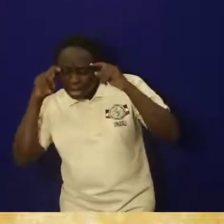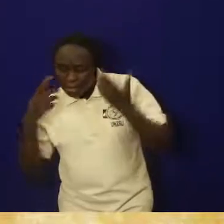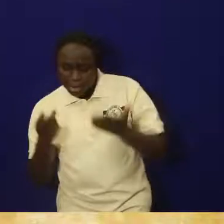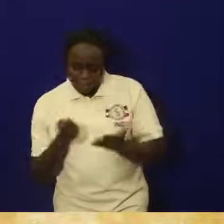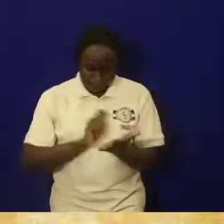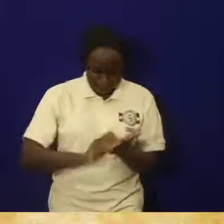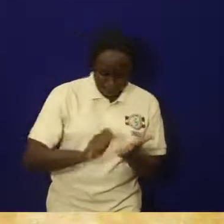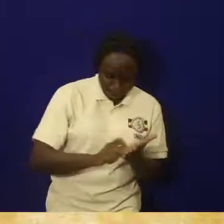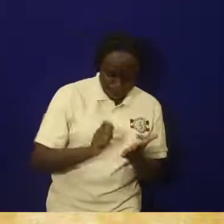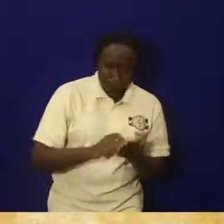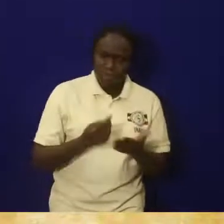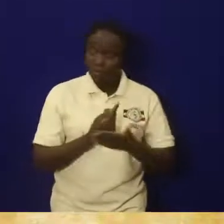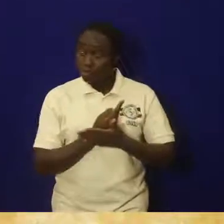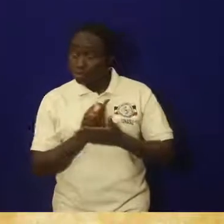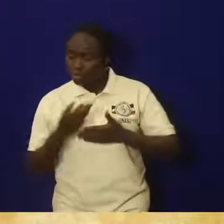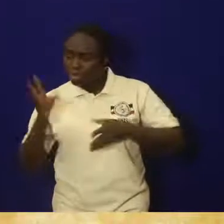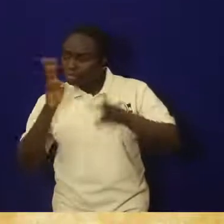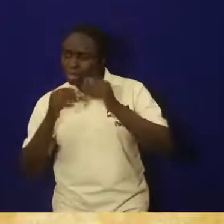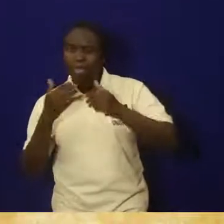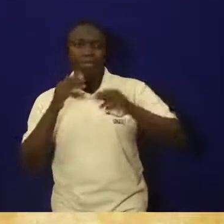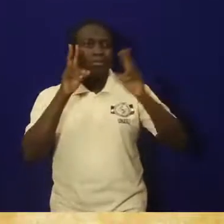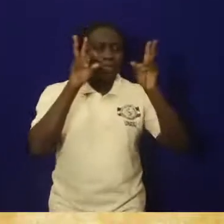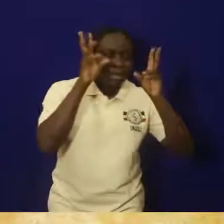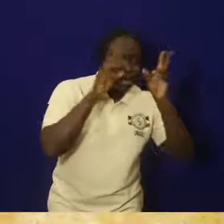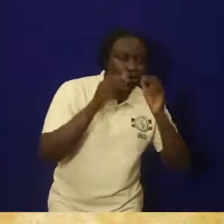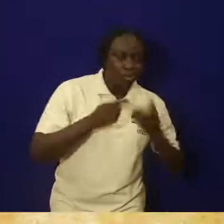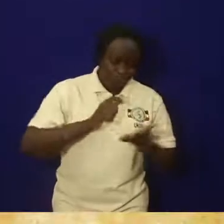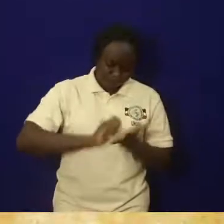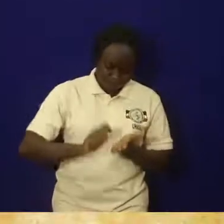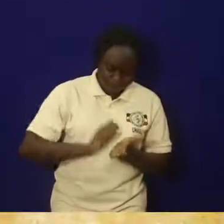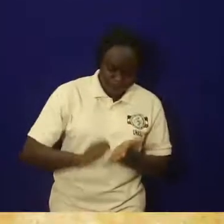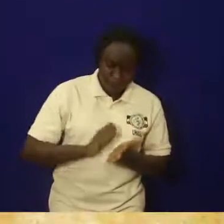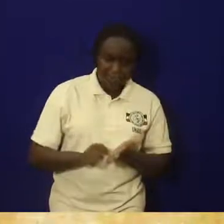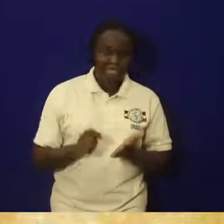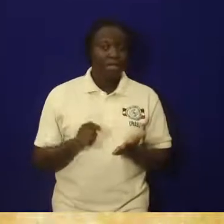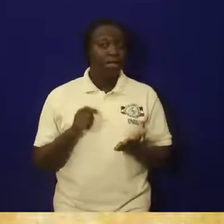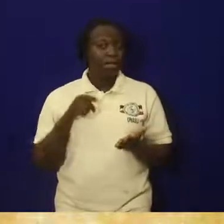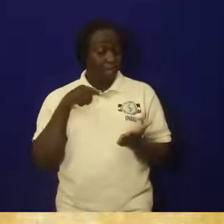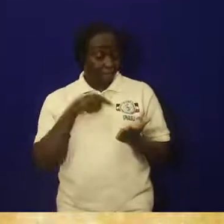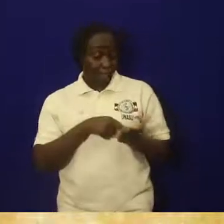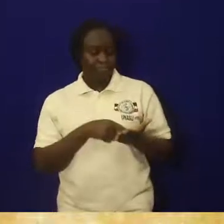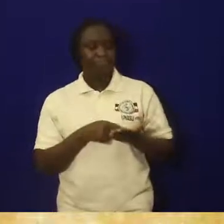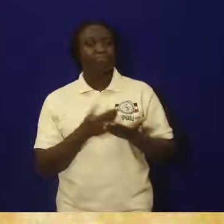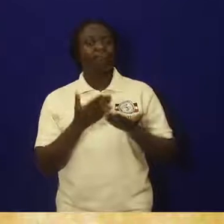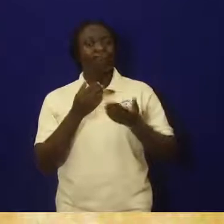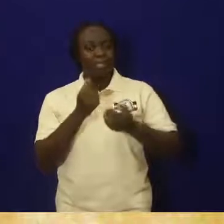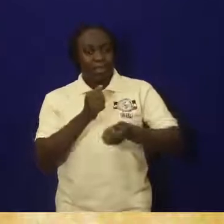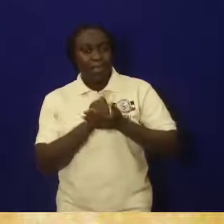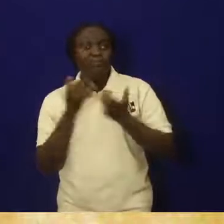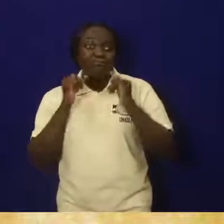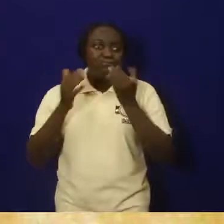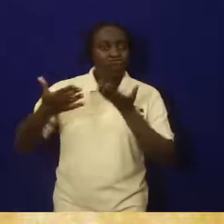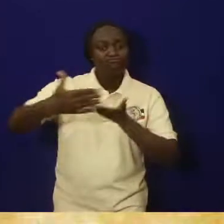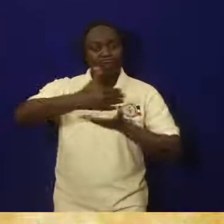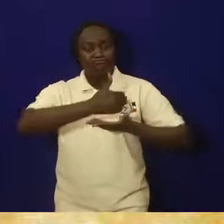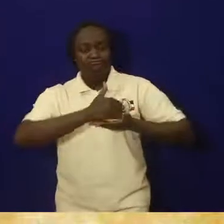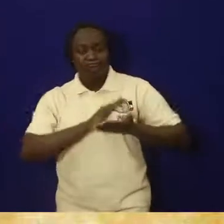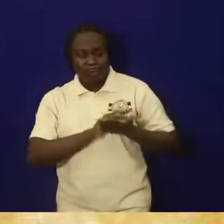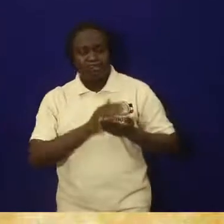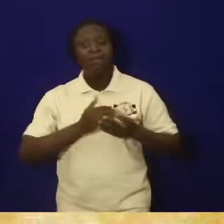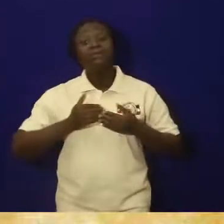week, every lesson, because we are keeping history. So, one